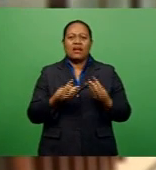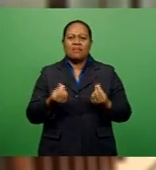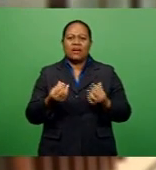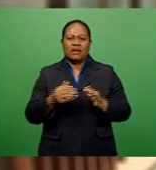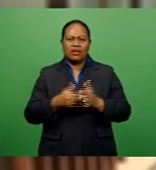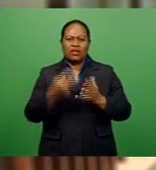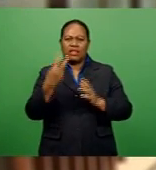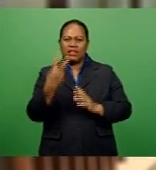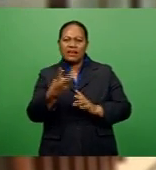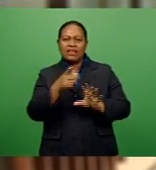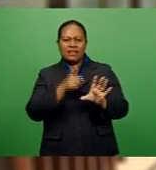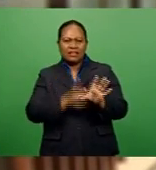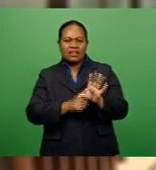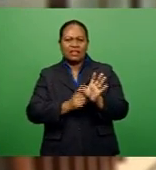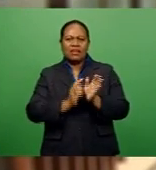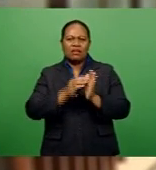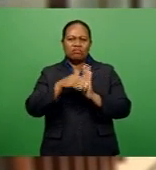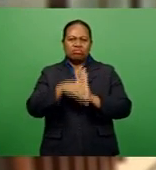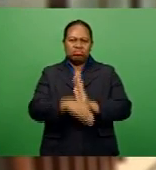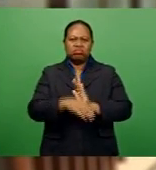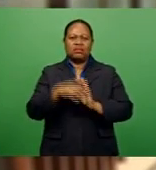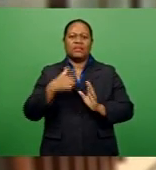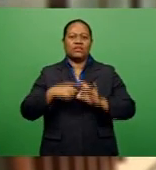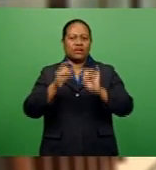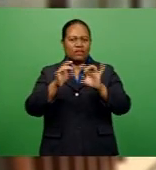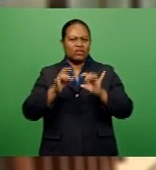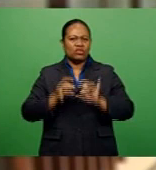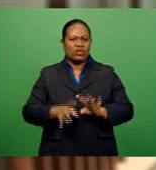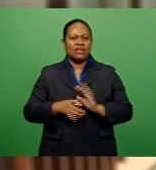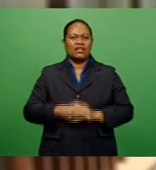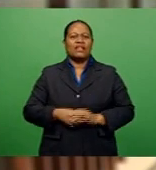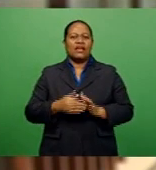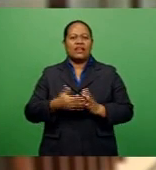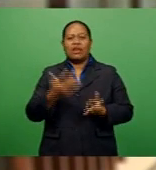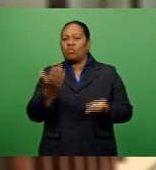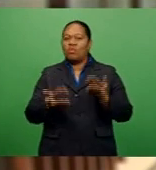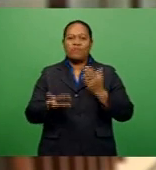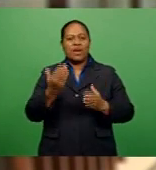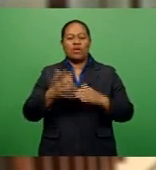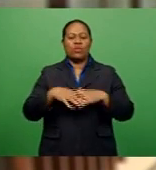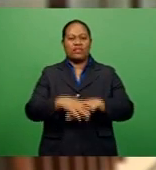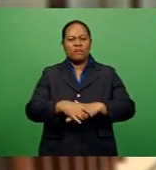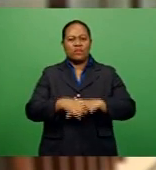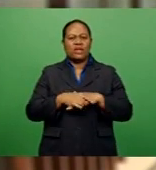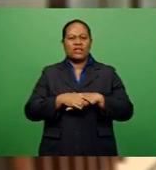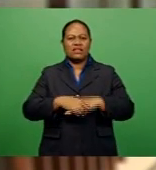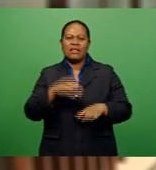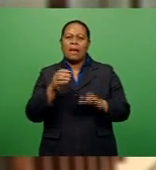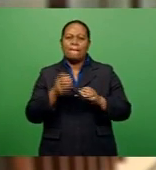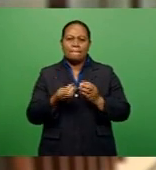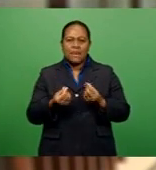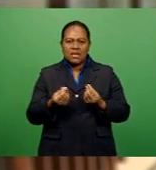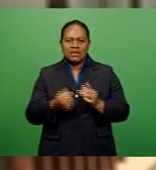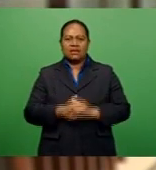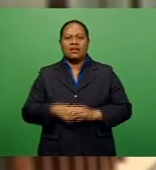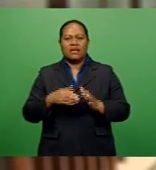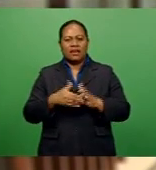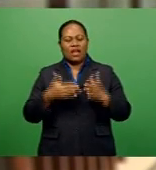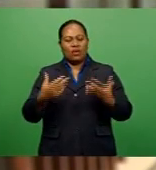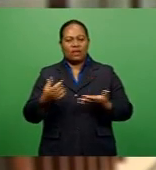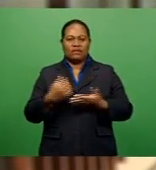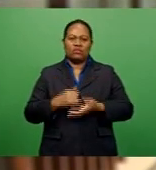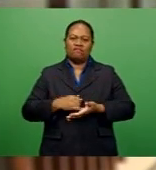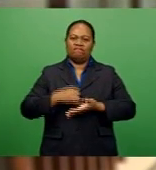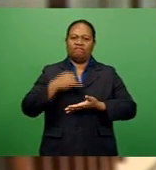counterpart and stumbled near a three-year low against the British pound, encouraging investors to take a chance on other